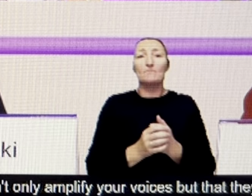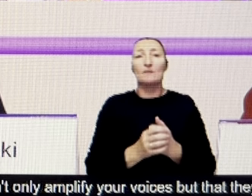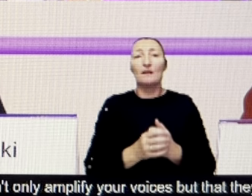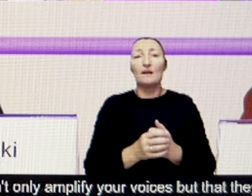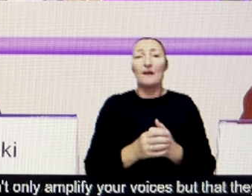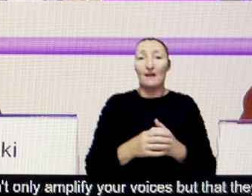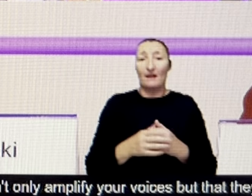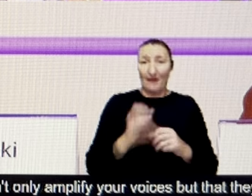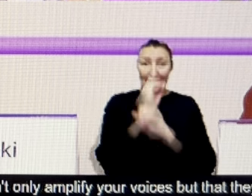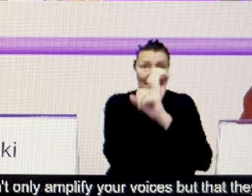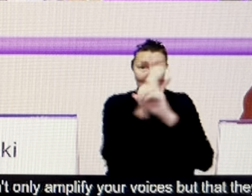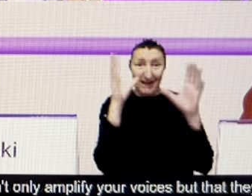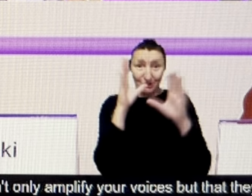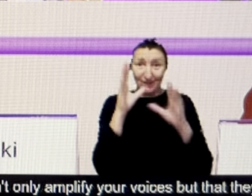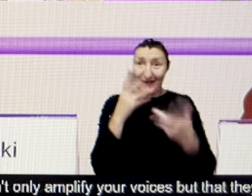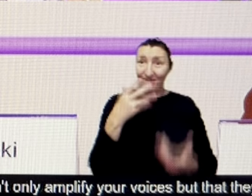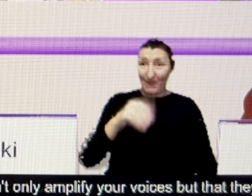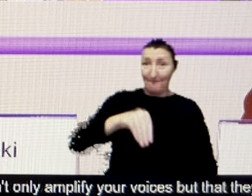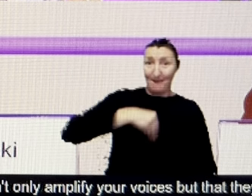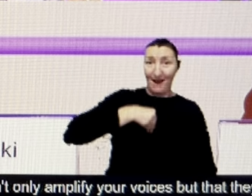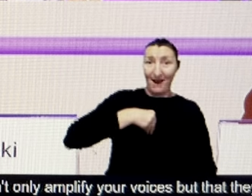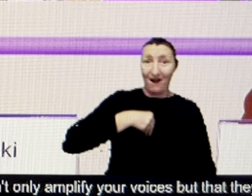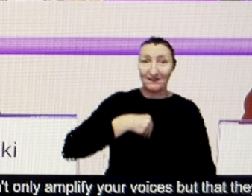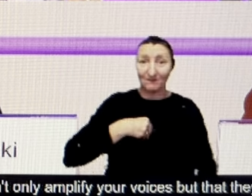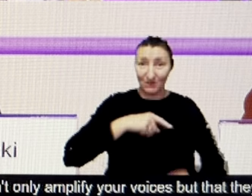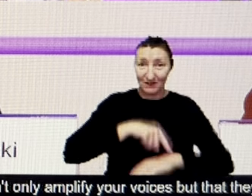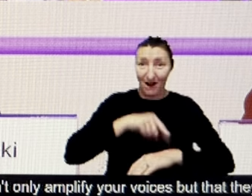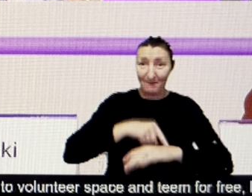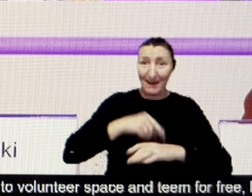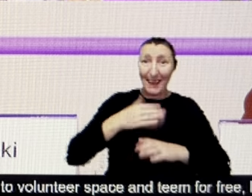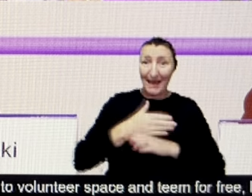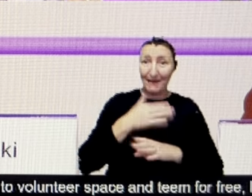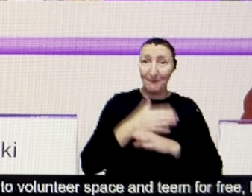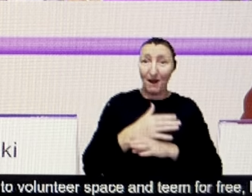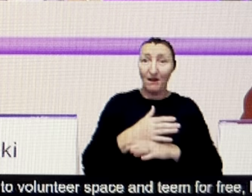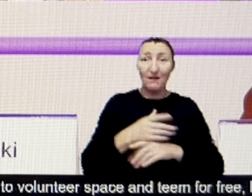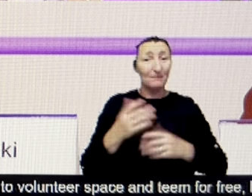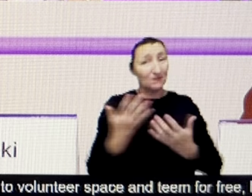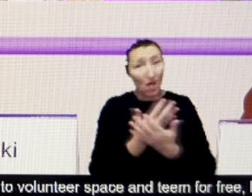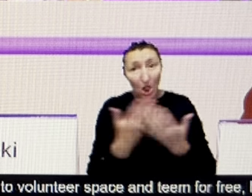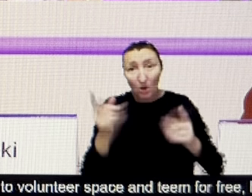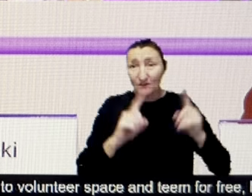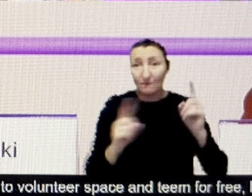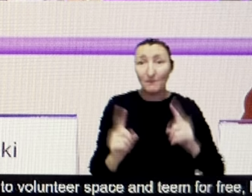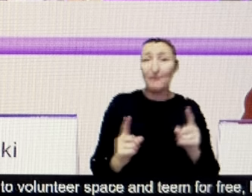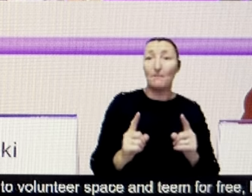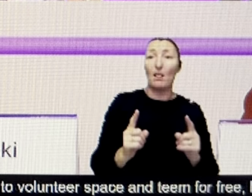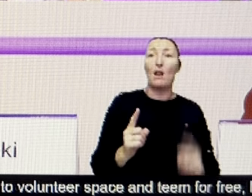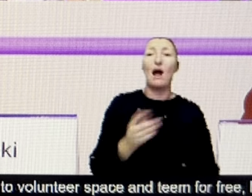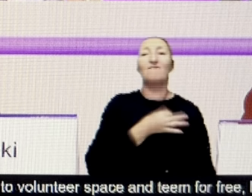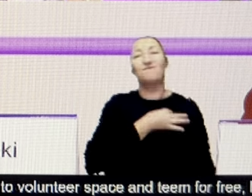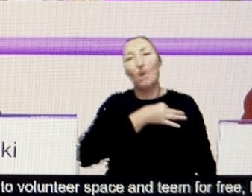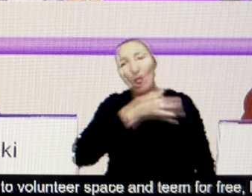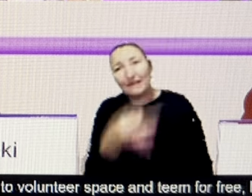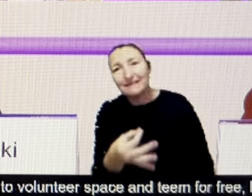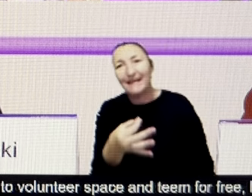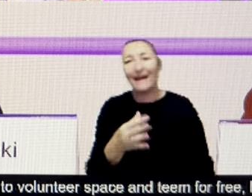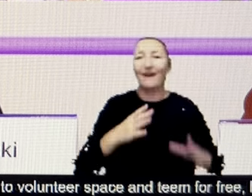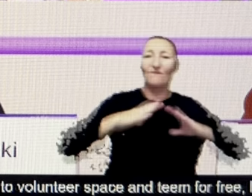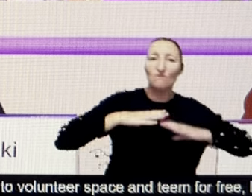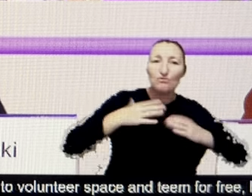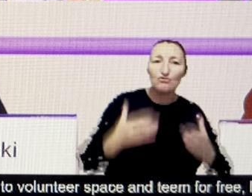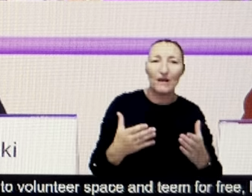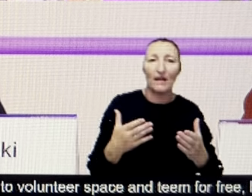conversation. And just finally, to the South Hall community works. I know we've been doing work with the Ealing Greens around this. I'd love to come and visit because the pollution